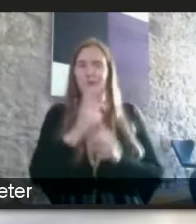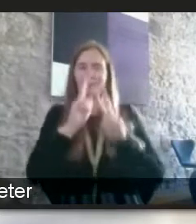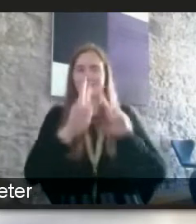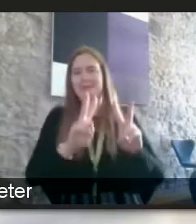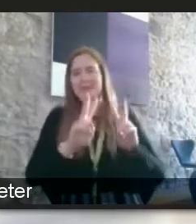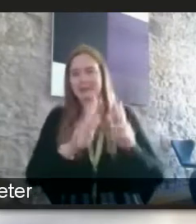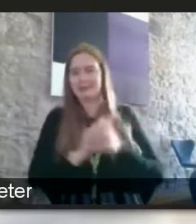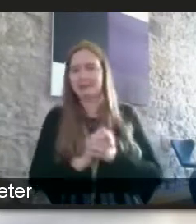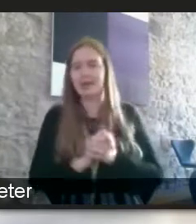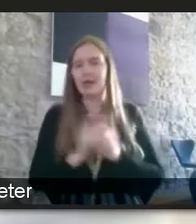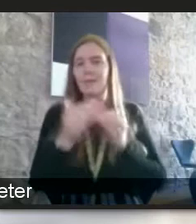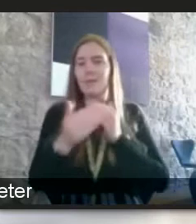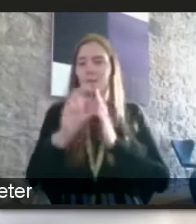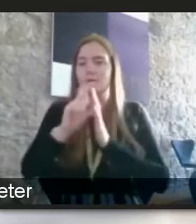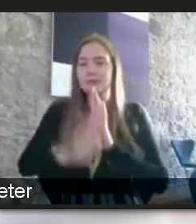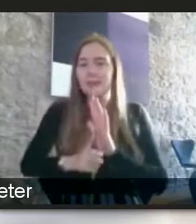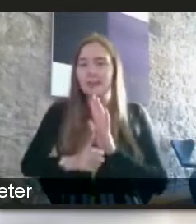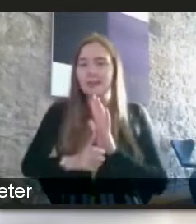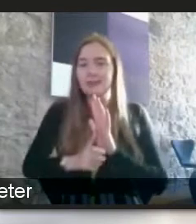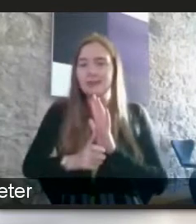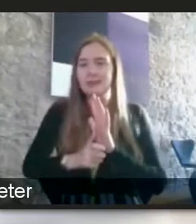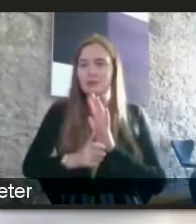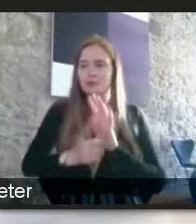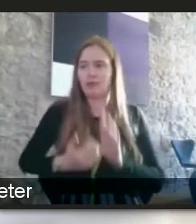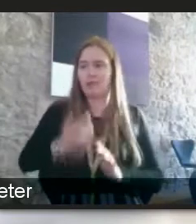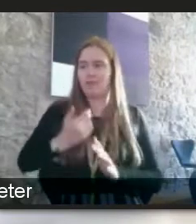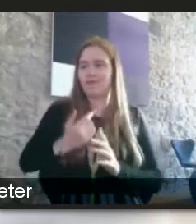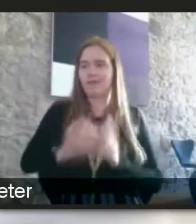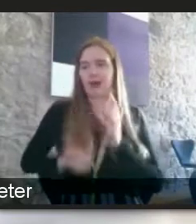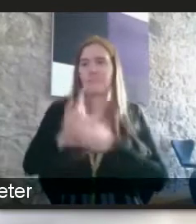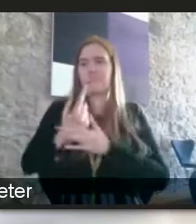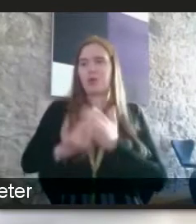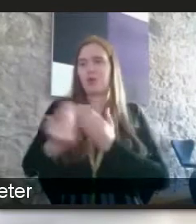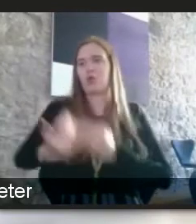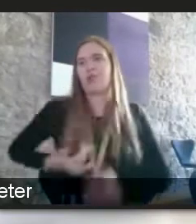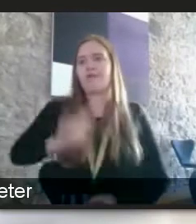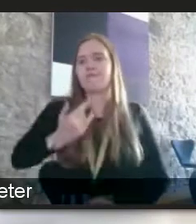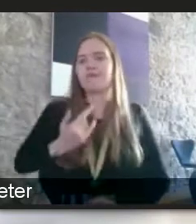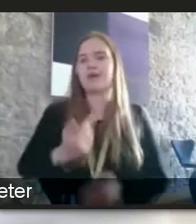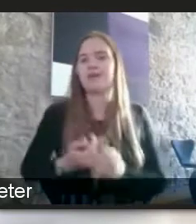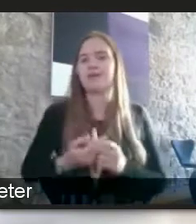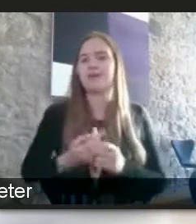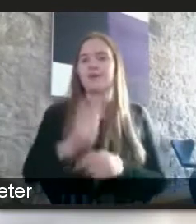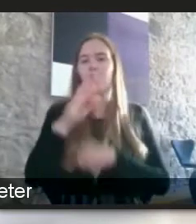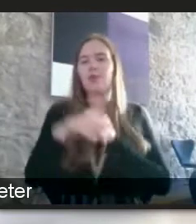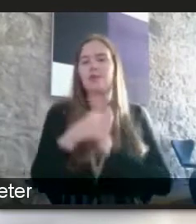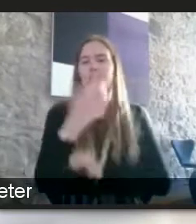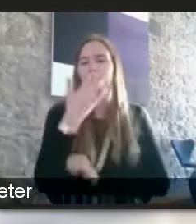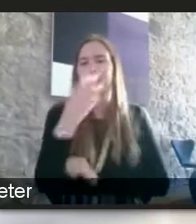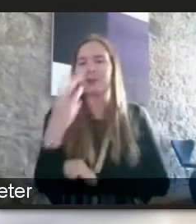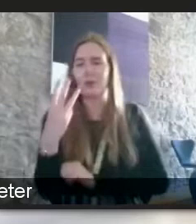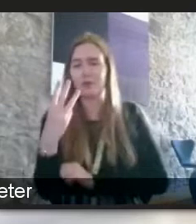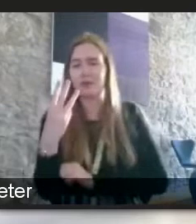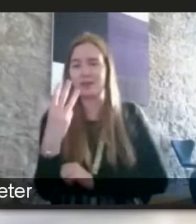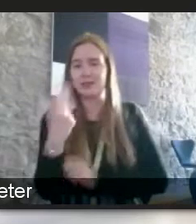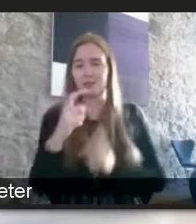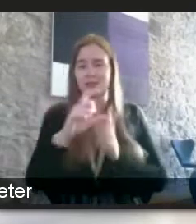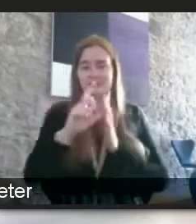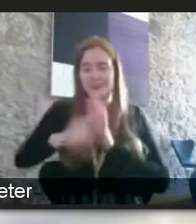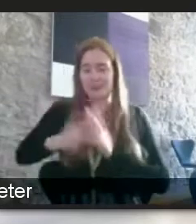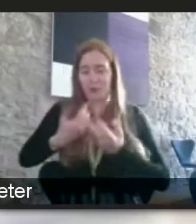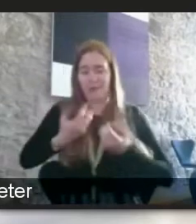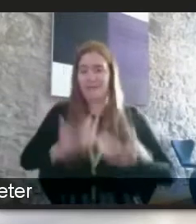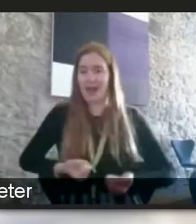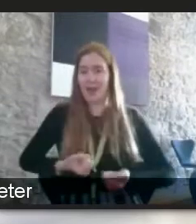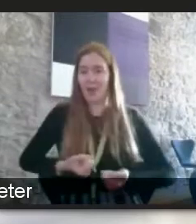disabilities are required you're not born with them and most of them if you you know over the age of 53 so if you haven't got a disability yet the good